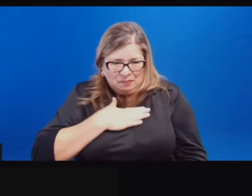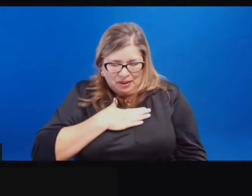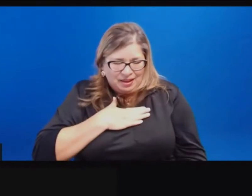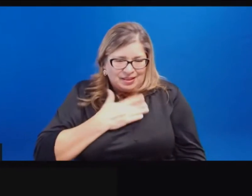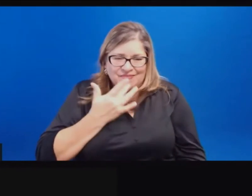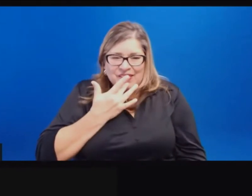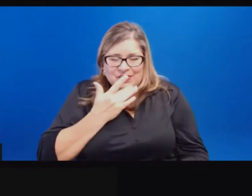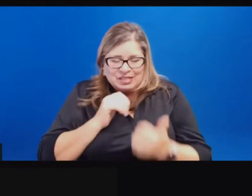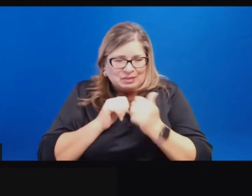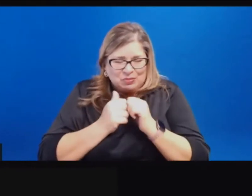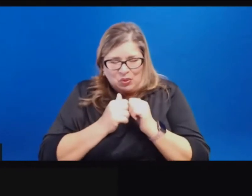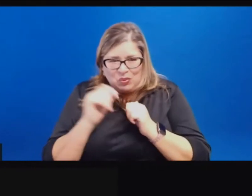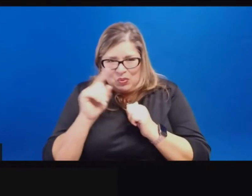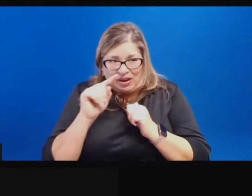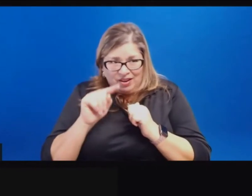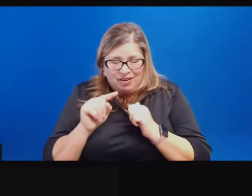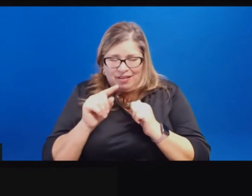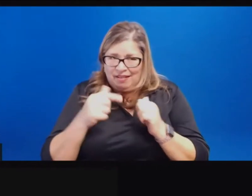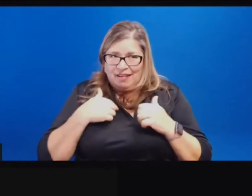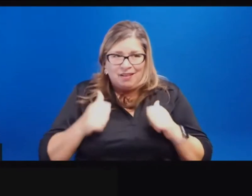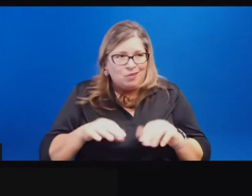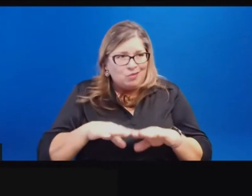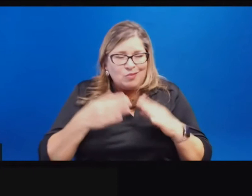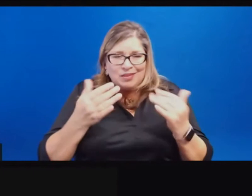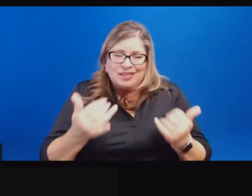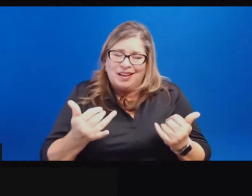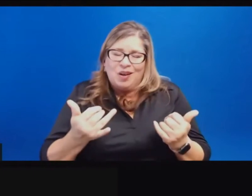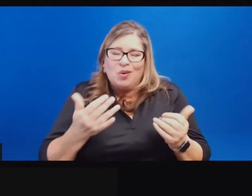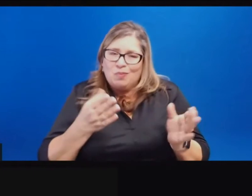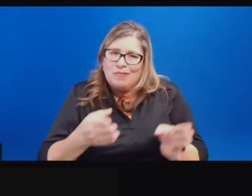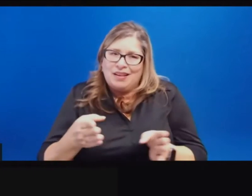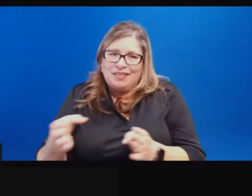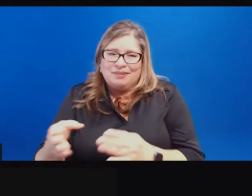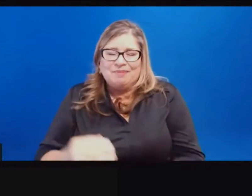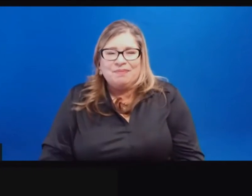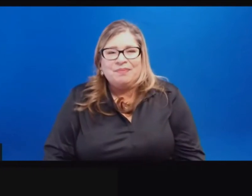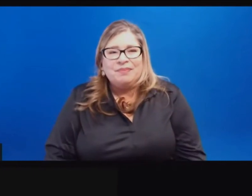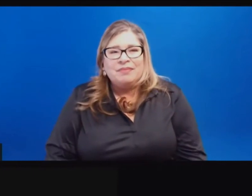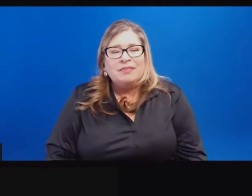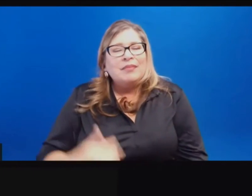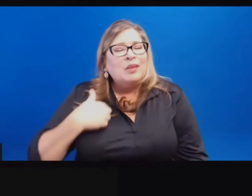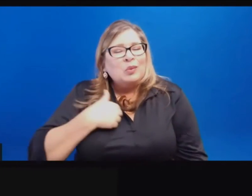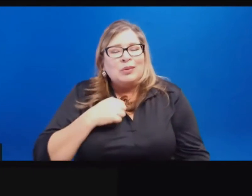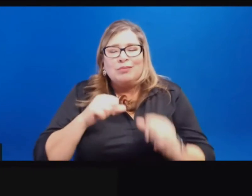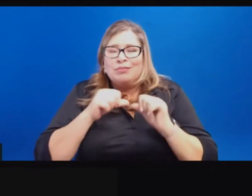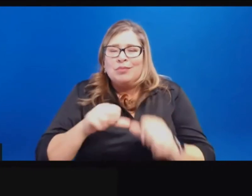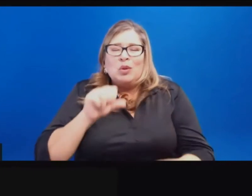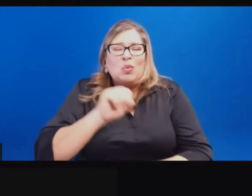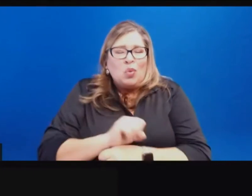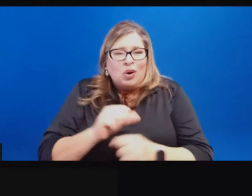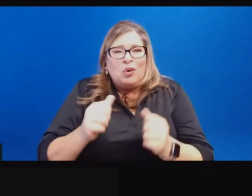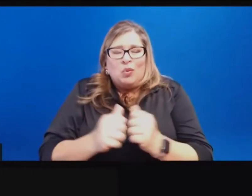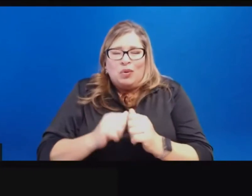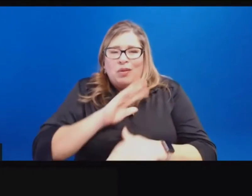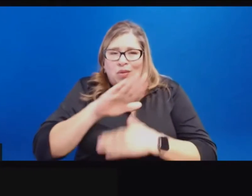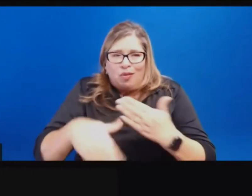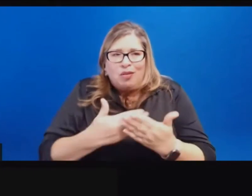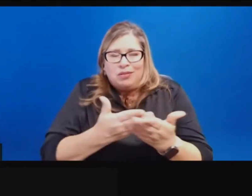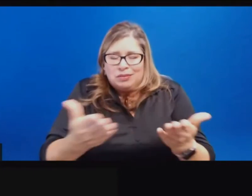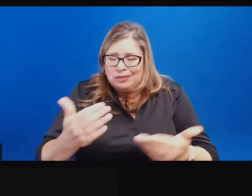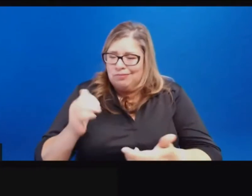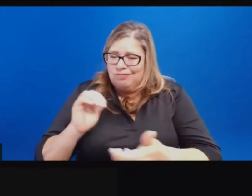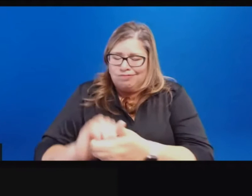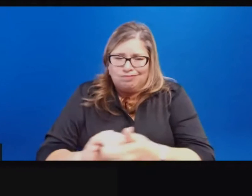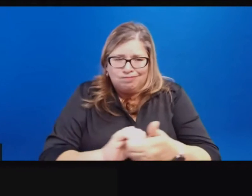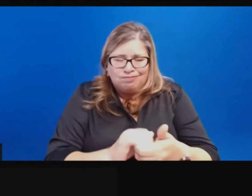activity falls so they can plan and begin. And we continue to work with stakeholders to make sure we get it right, that we understand